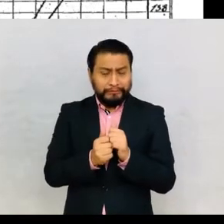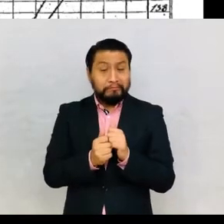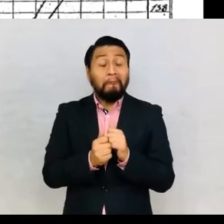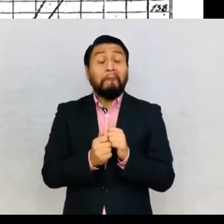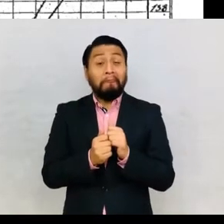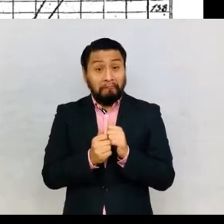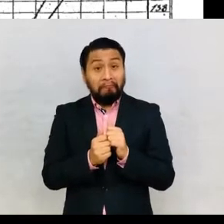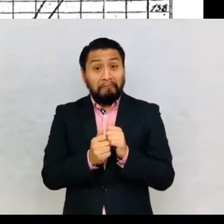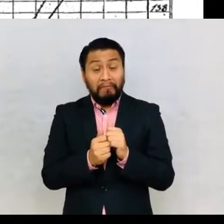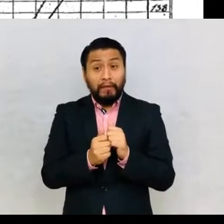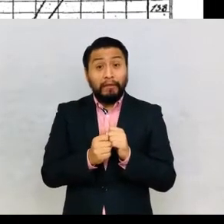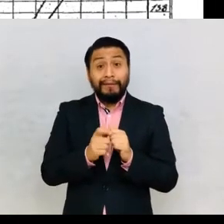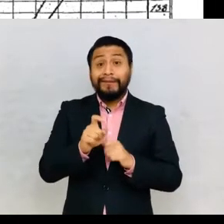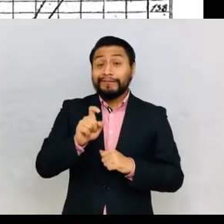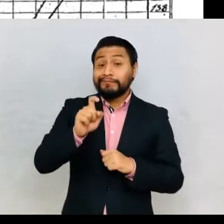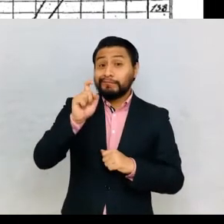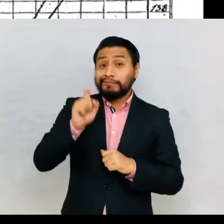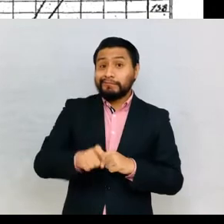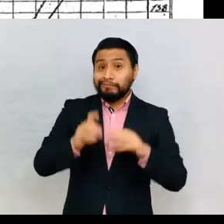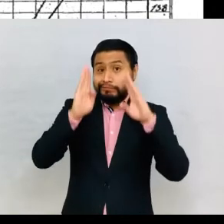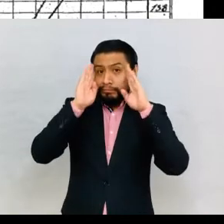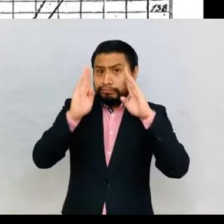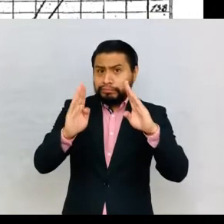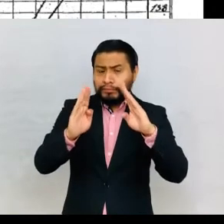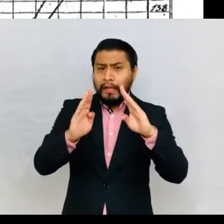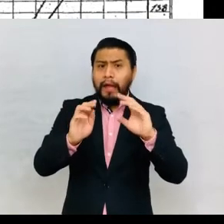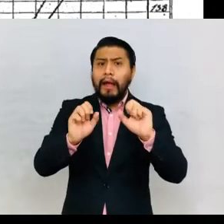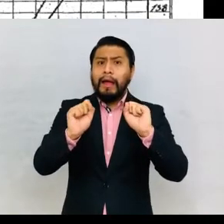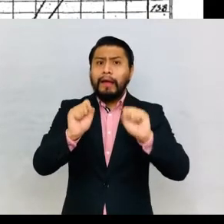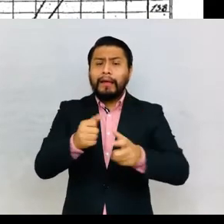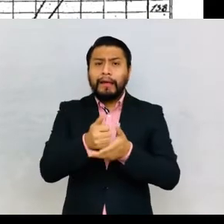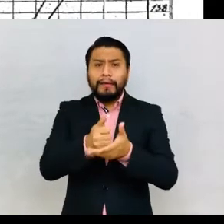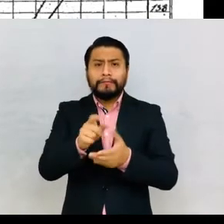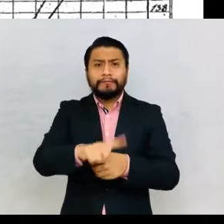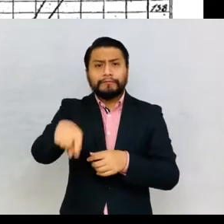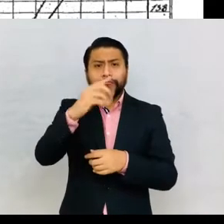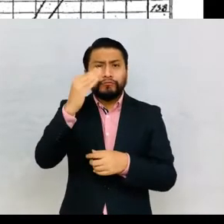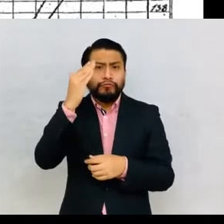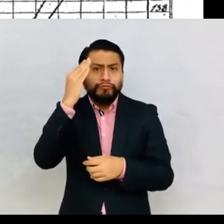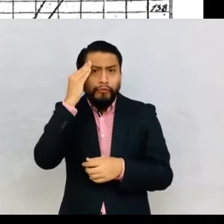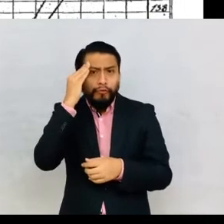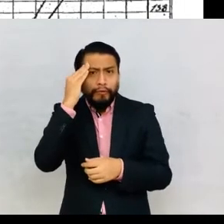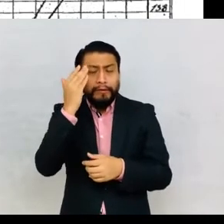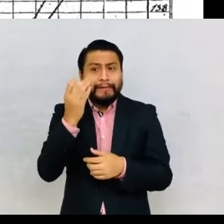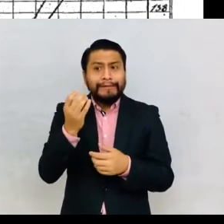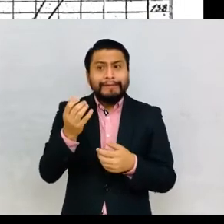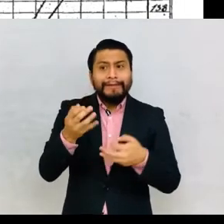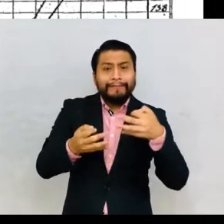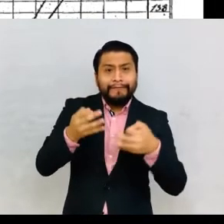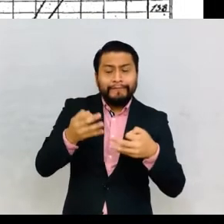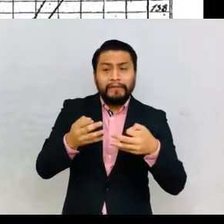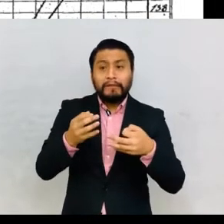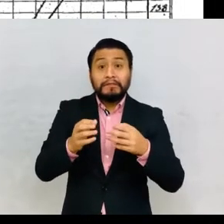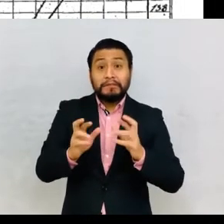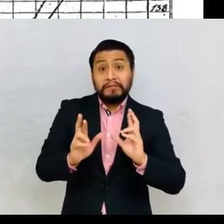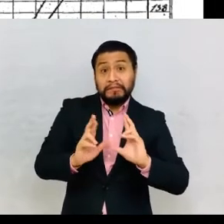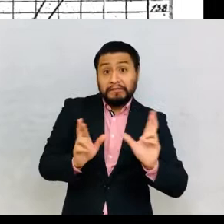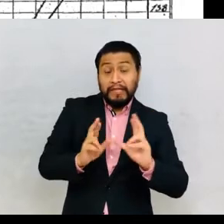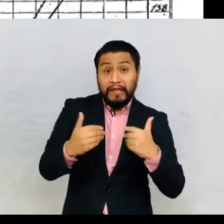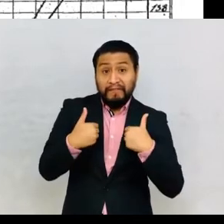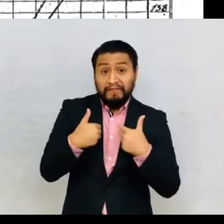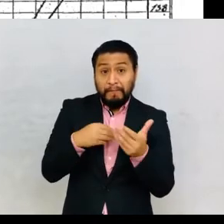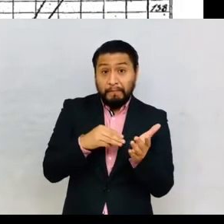attention because it allows us to trace an already relatively established medical